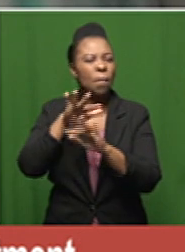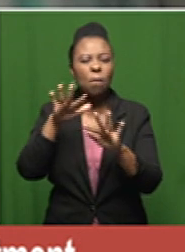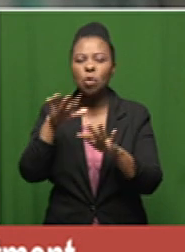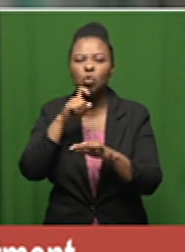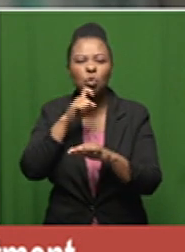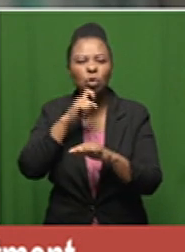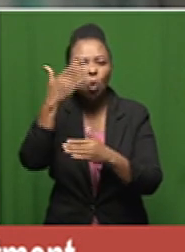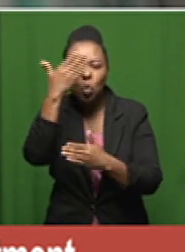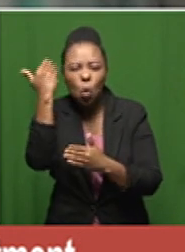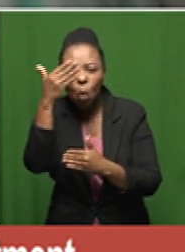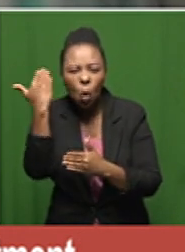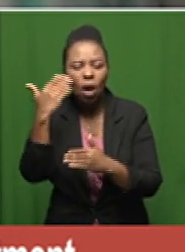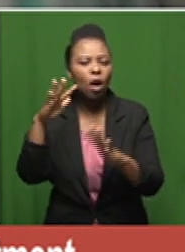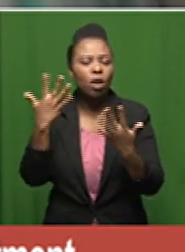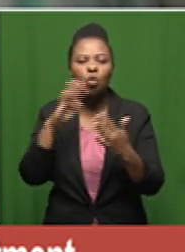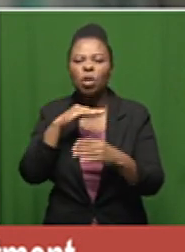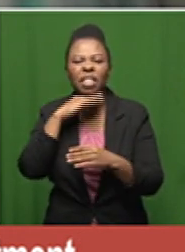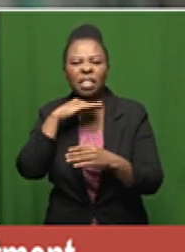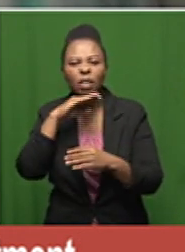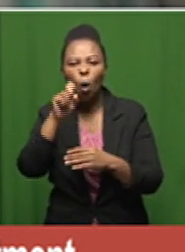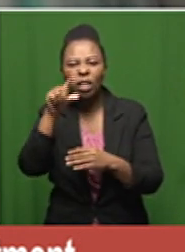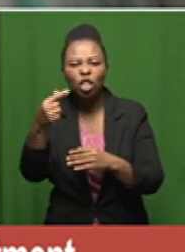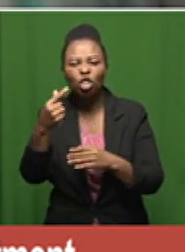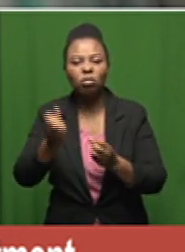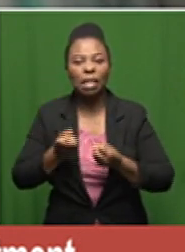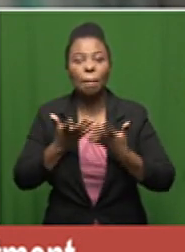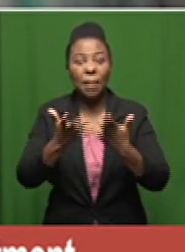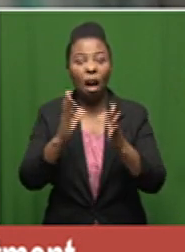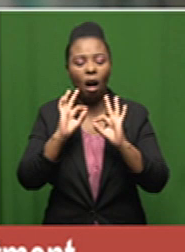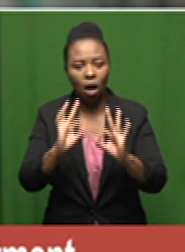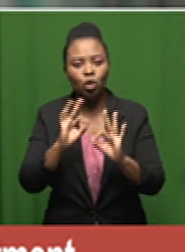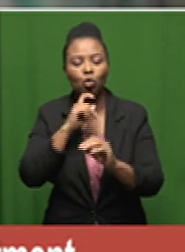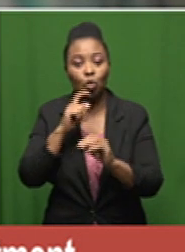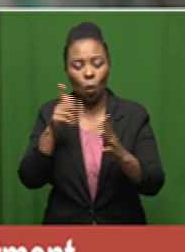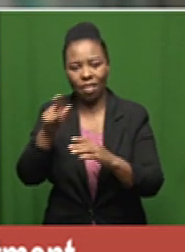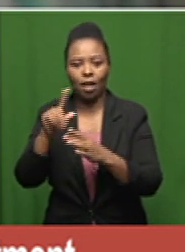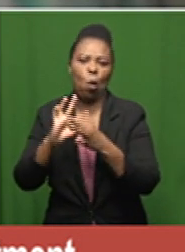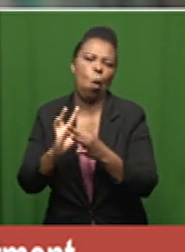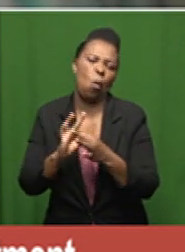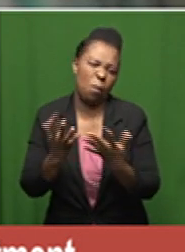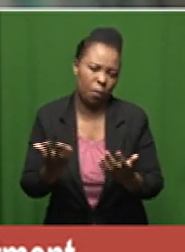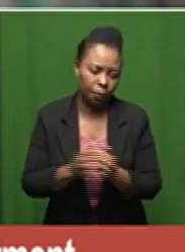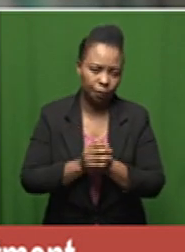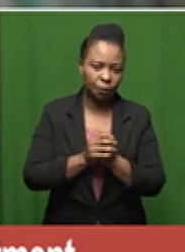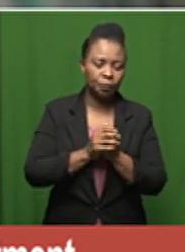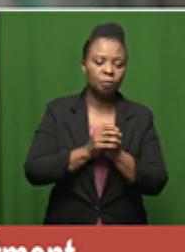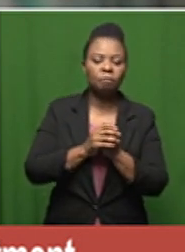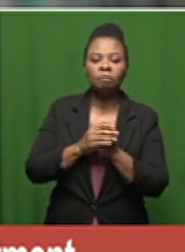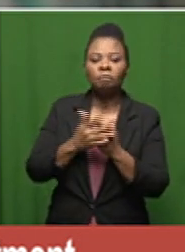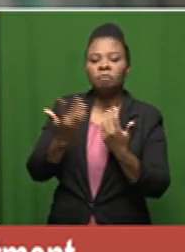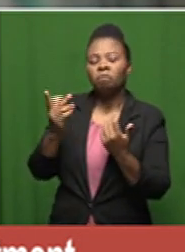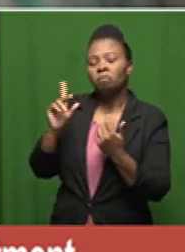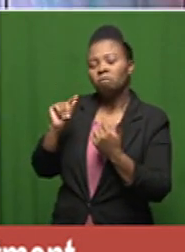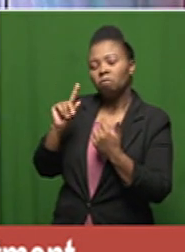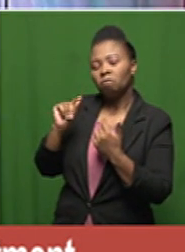using them and lack of sufficient oxygen supply to be able to use those in the home all right there's this issue